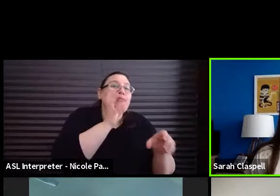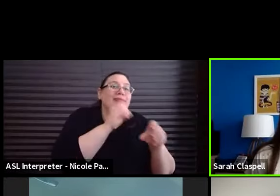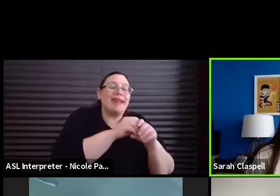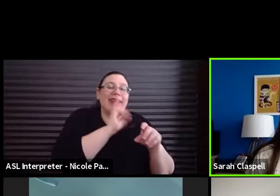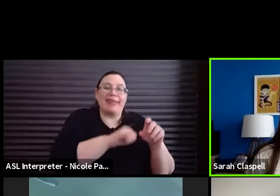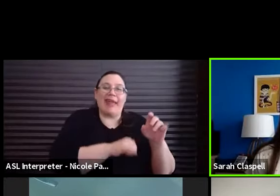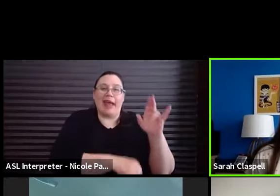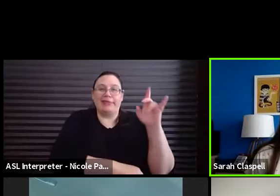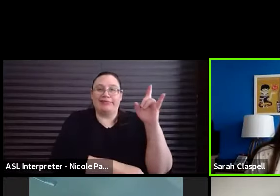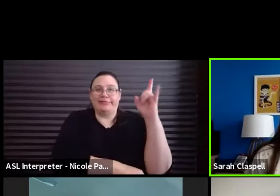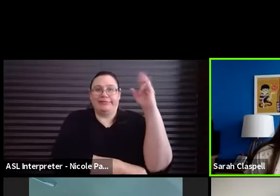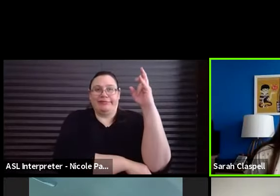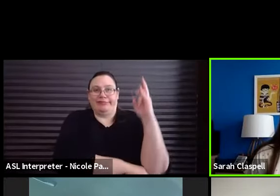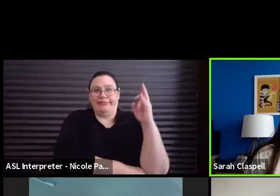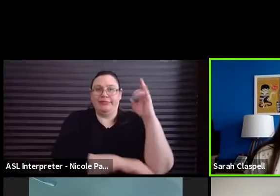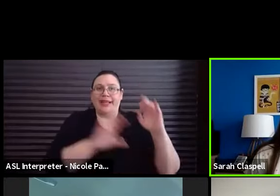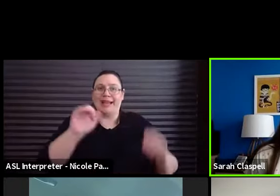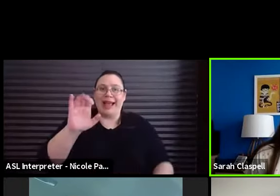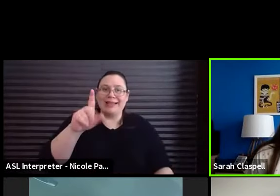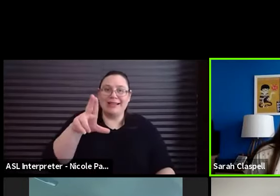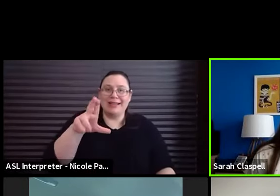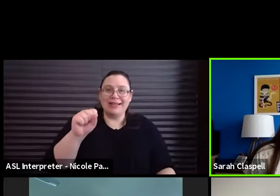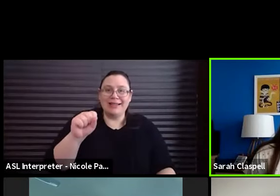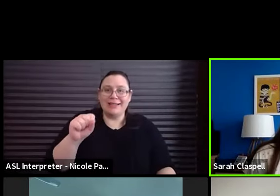Right. Yeah. I love it. What else?